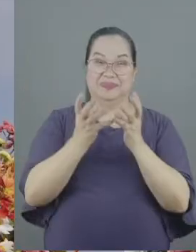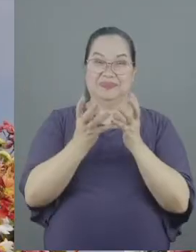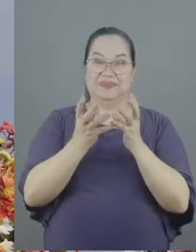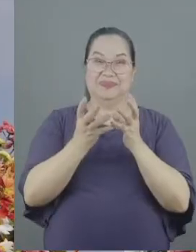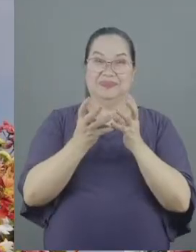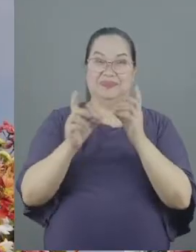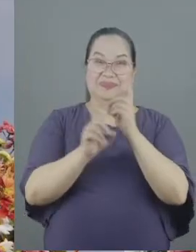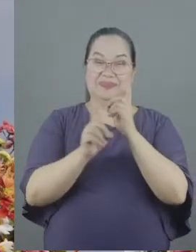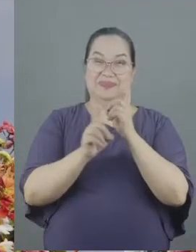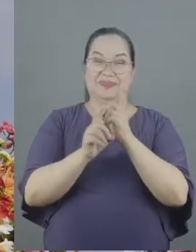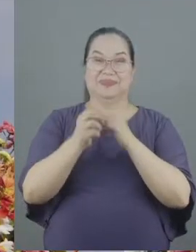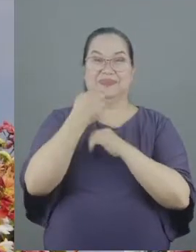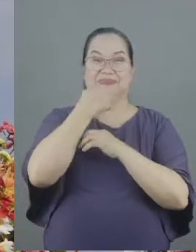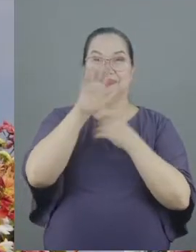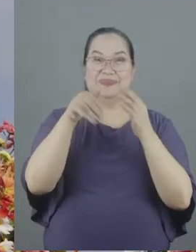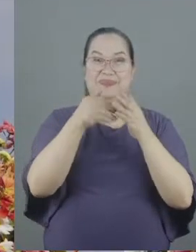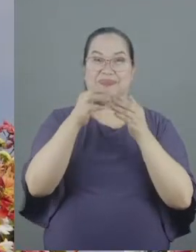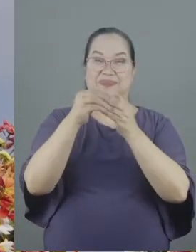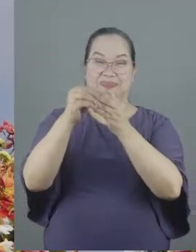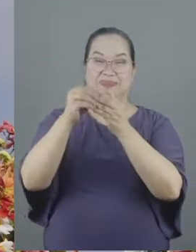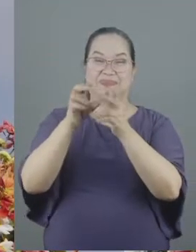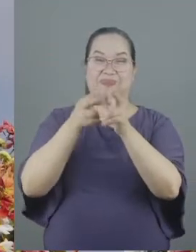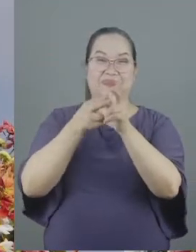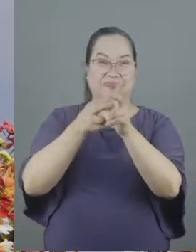elder run, elder rule.